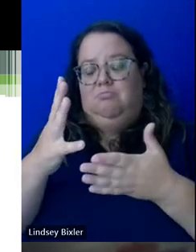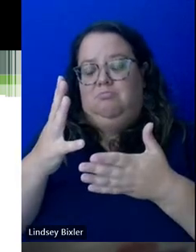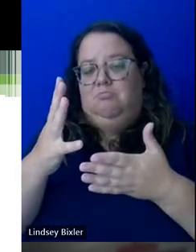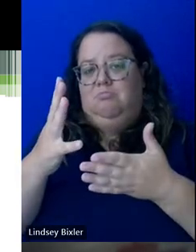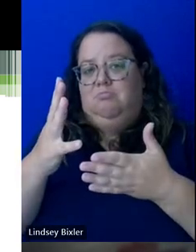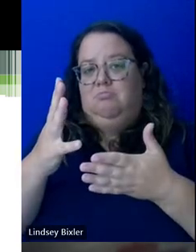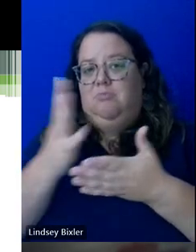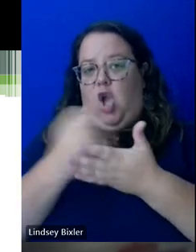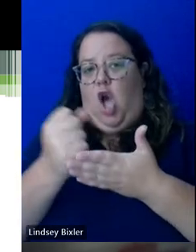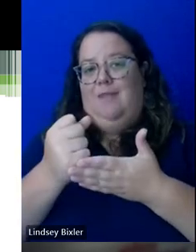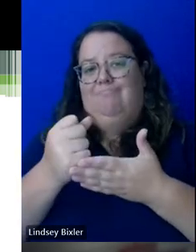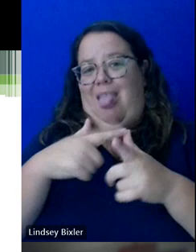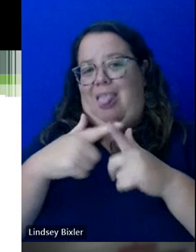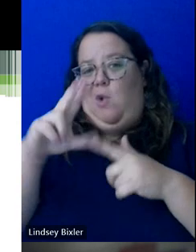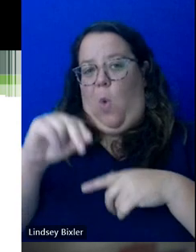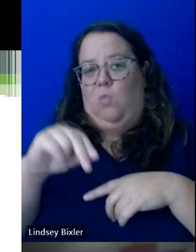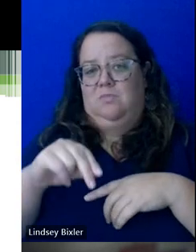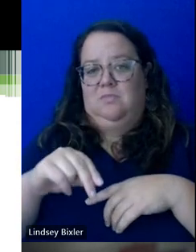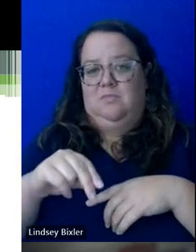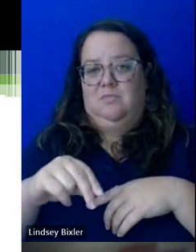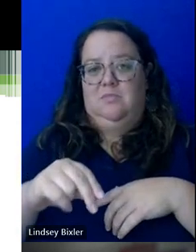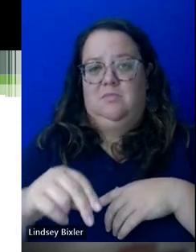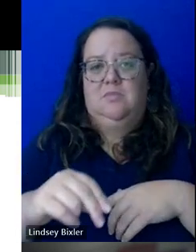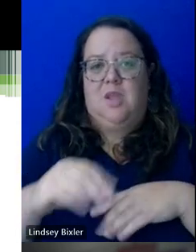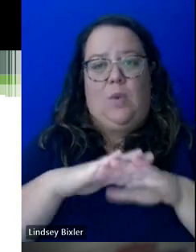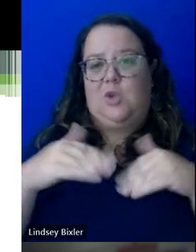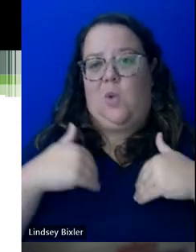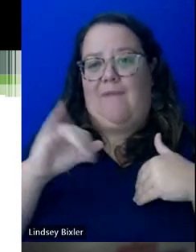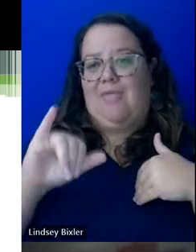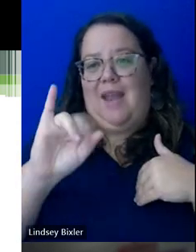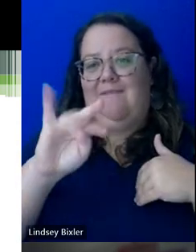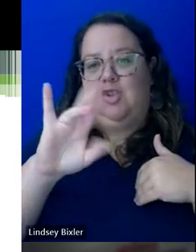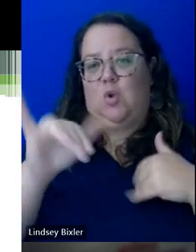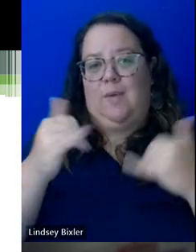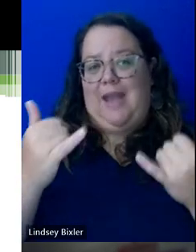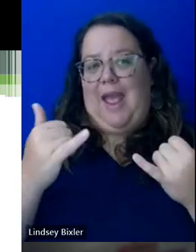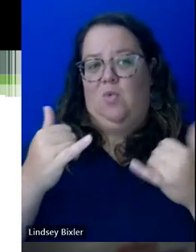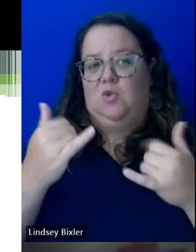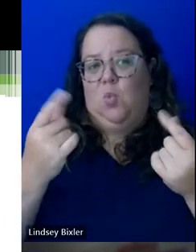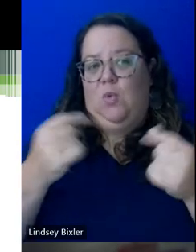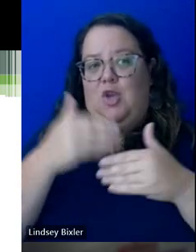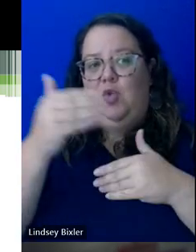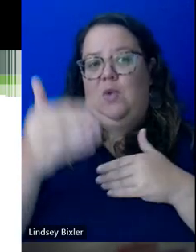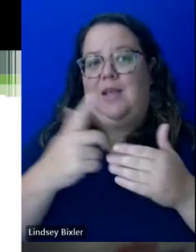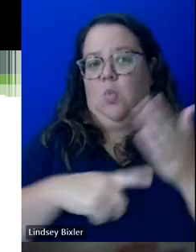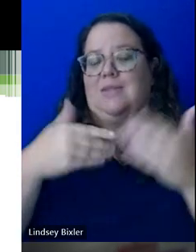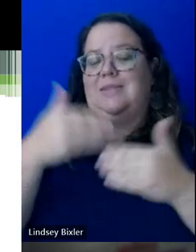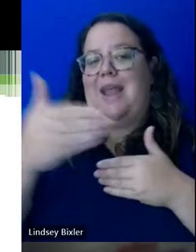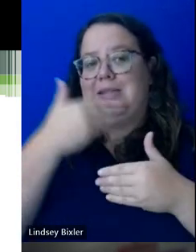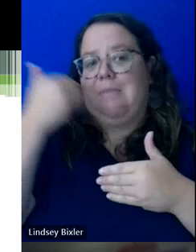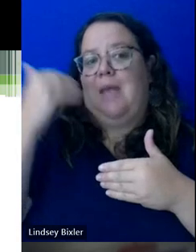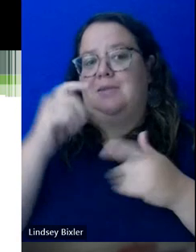in because we just don't have that inventory now. So what do we do next? What is our next best accommodation?